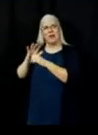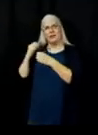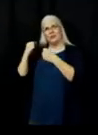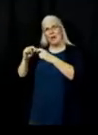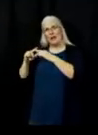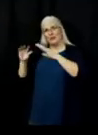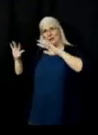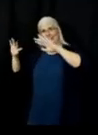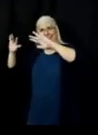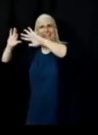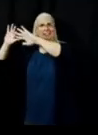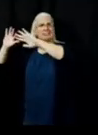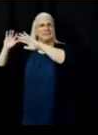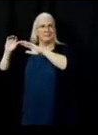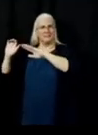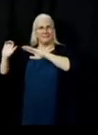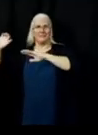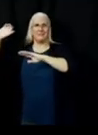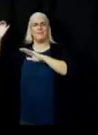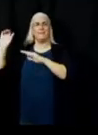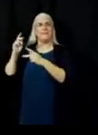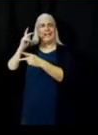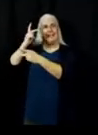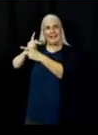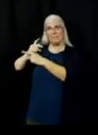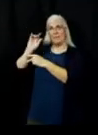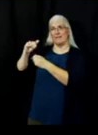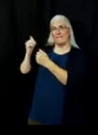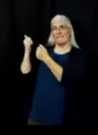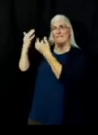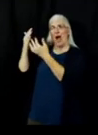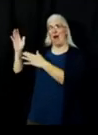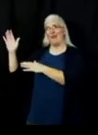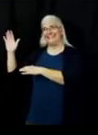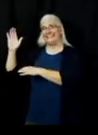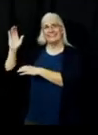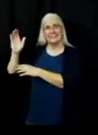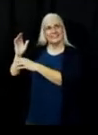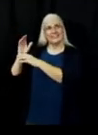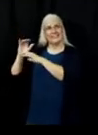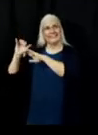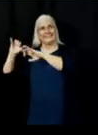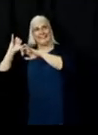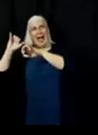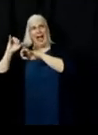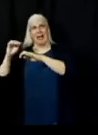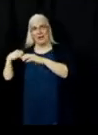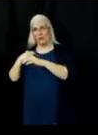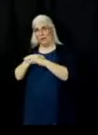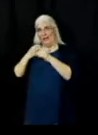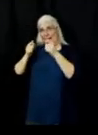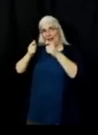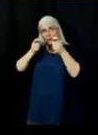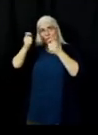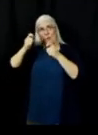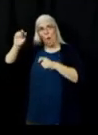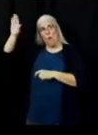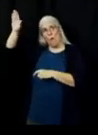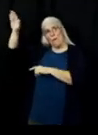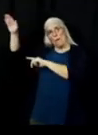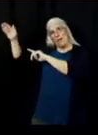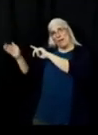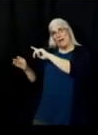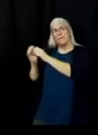right around this dozer line to a place where we can control the fire's edge because that's the safest for us to do. That's the safest for everybody involved.